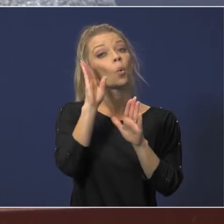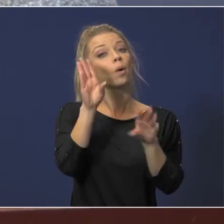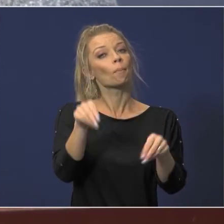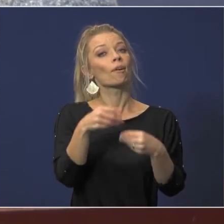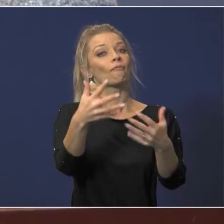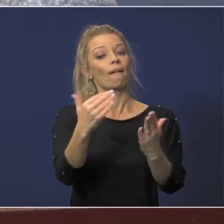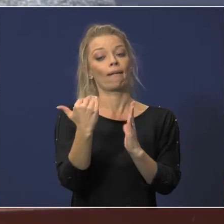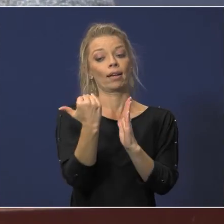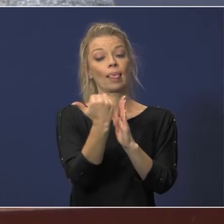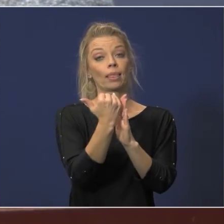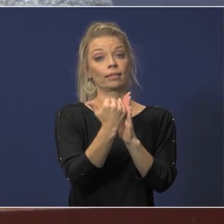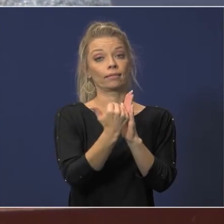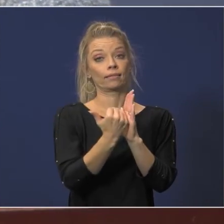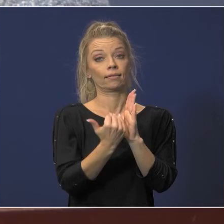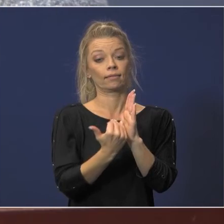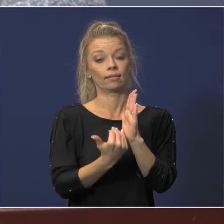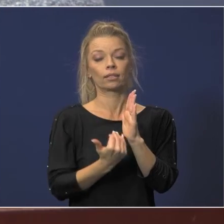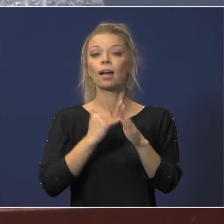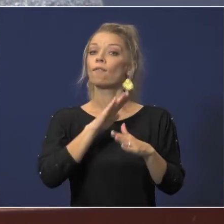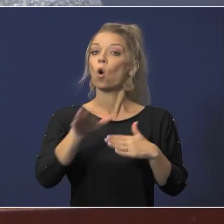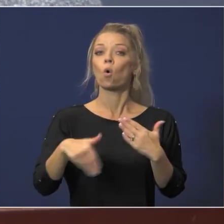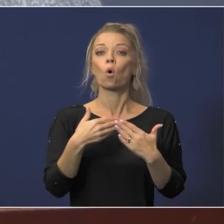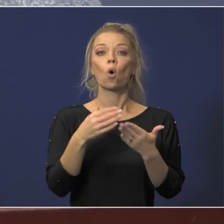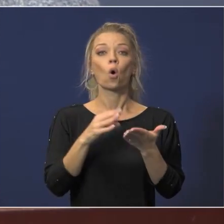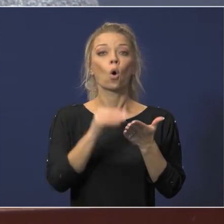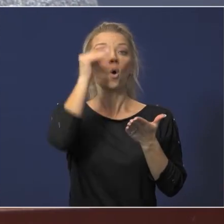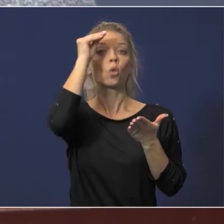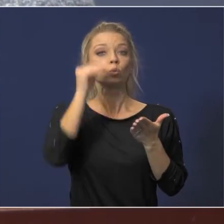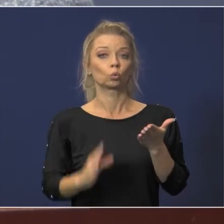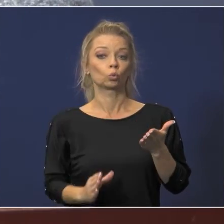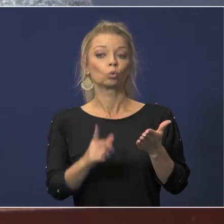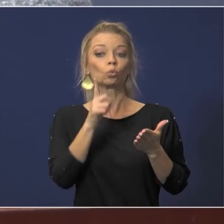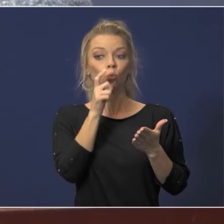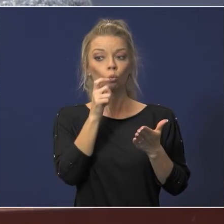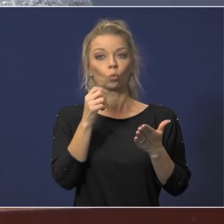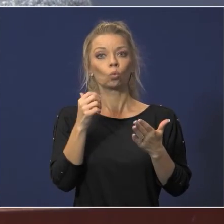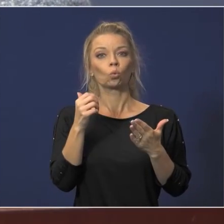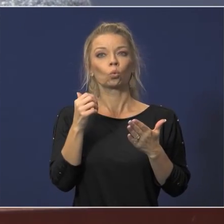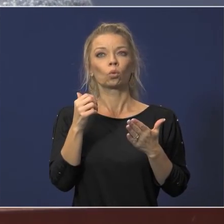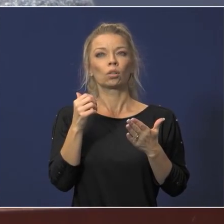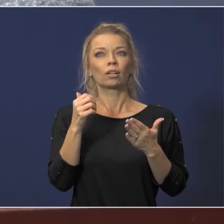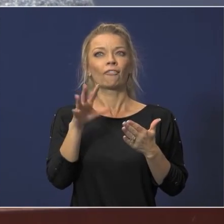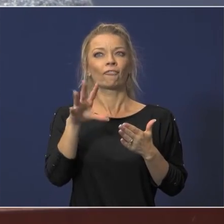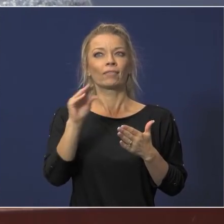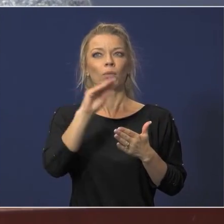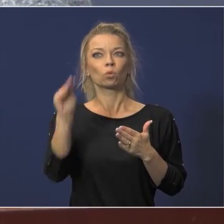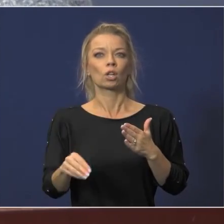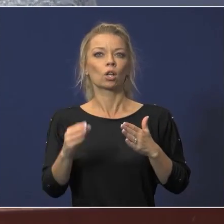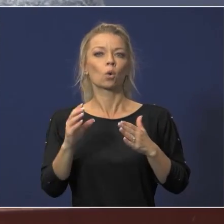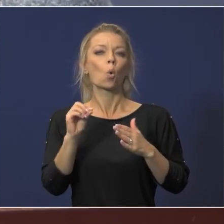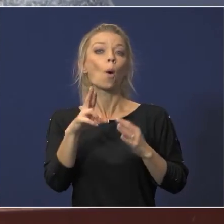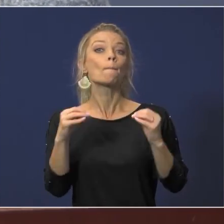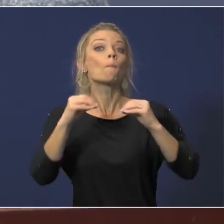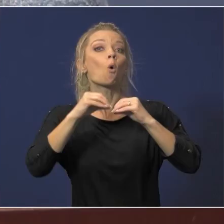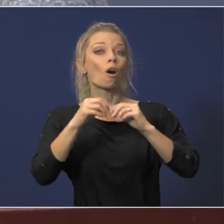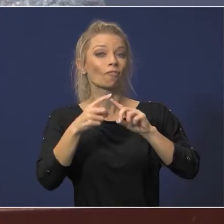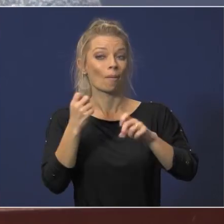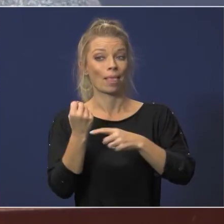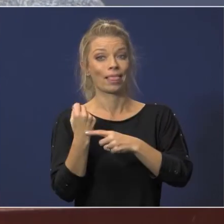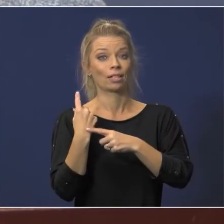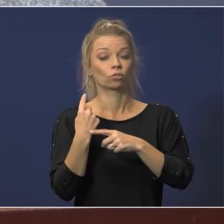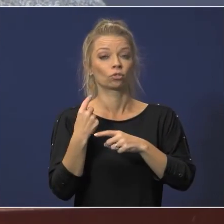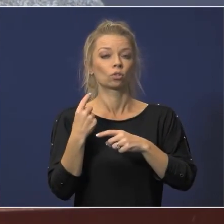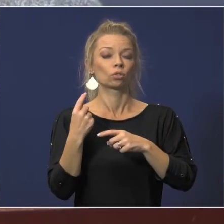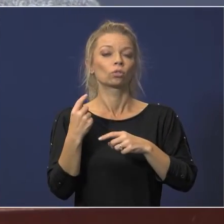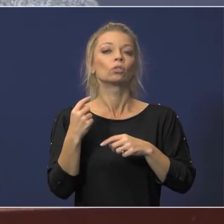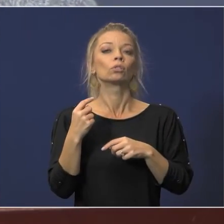a list of all the students who were in virtual learning 50 of the time or more so they haven't provided that list for